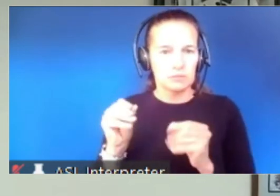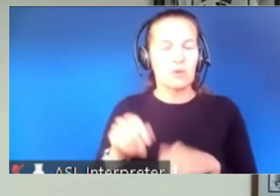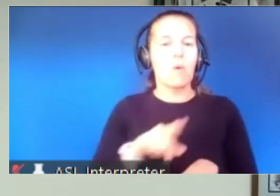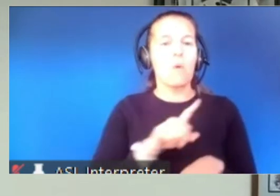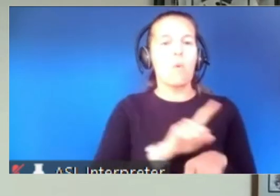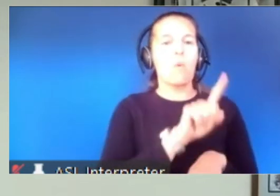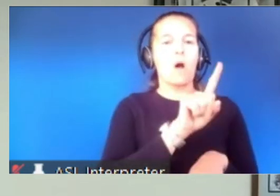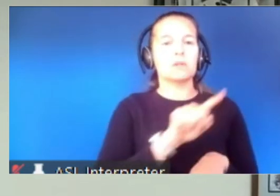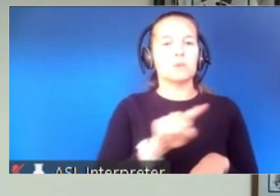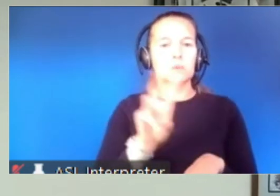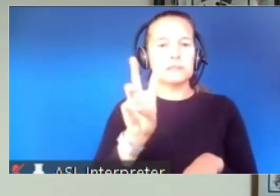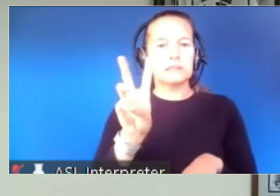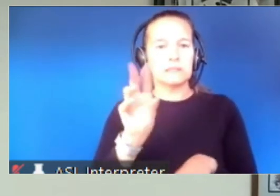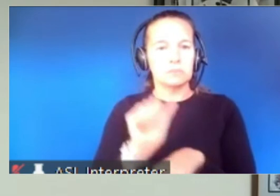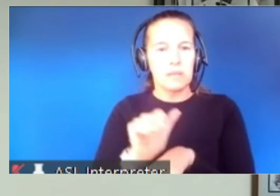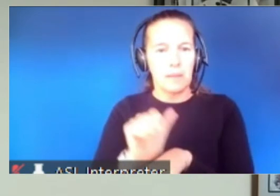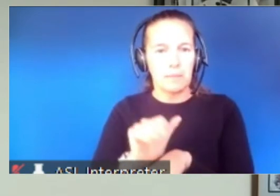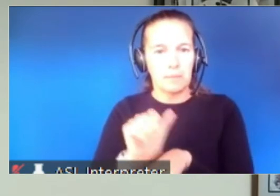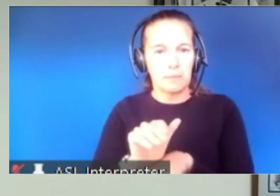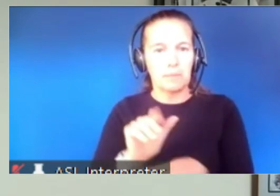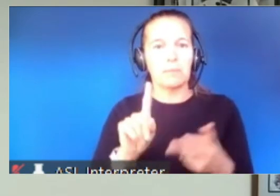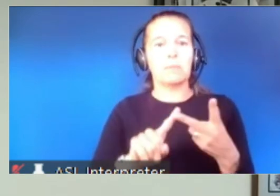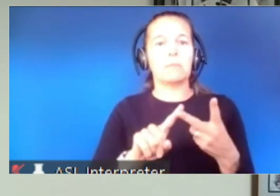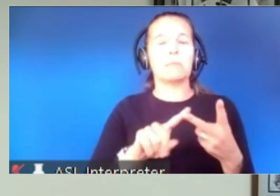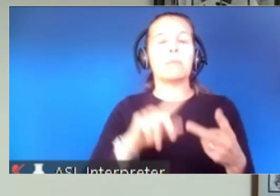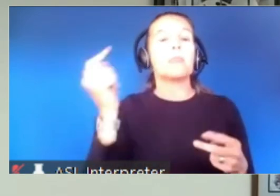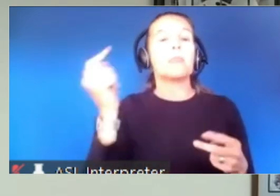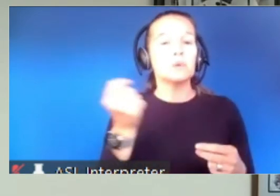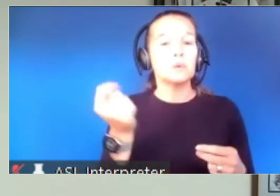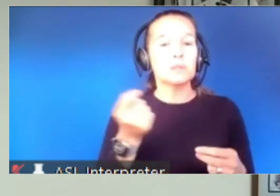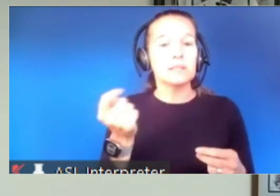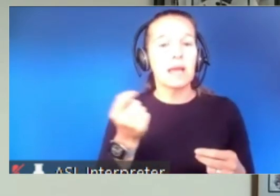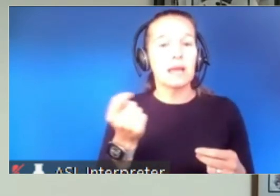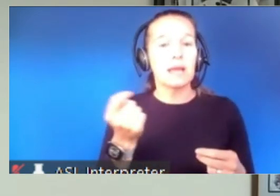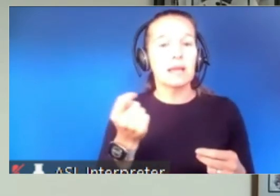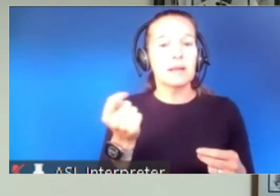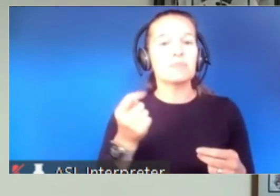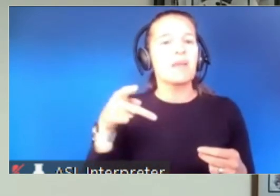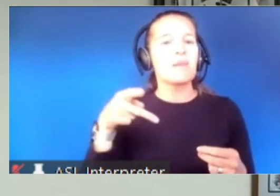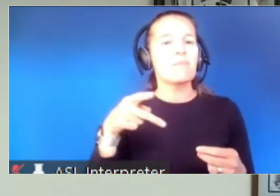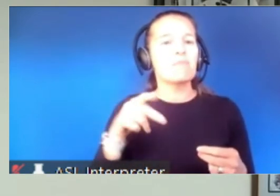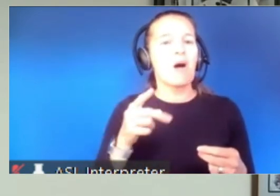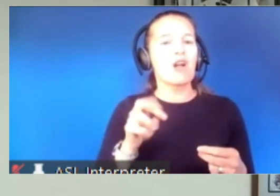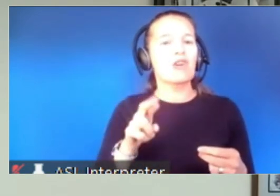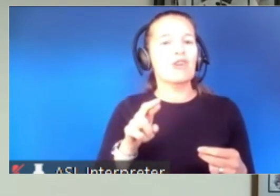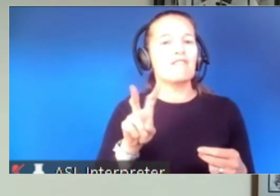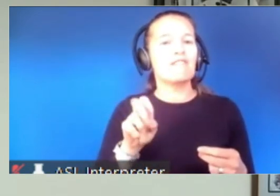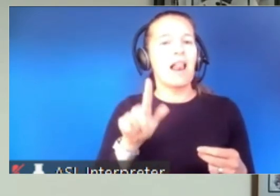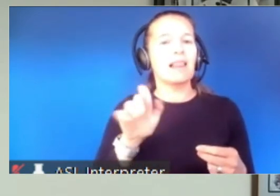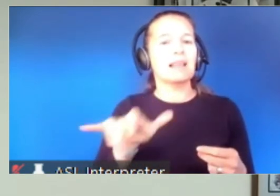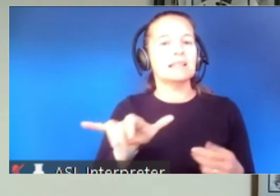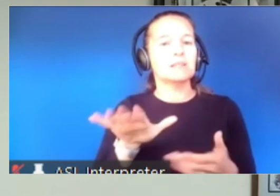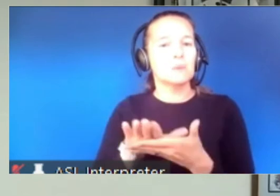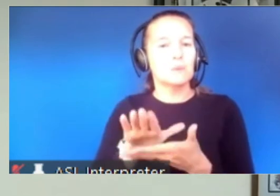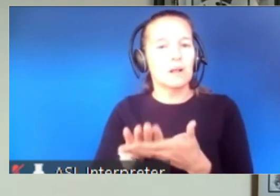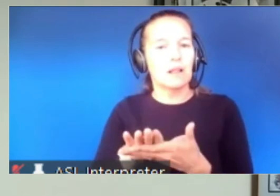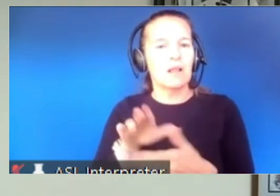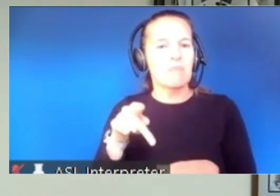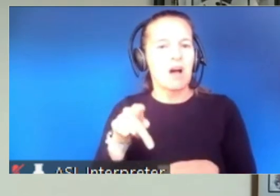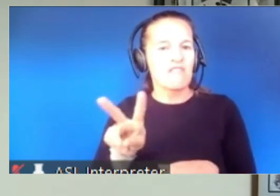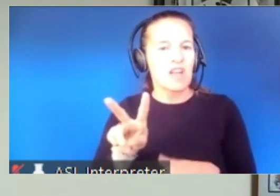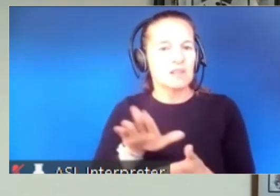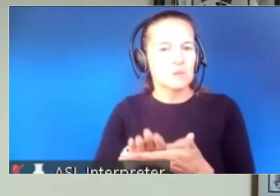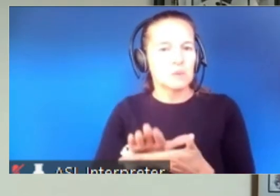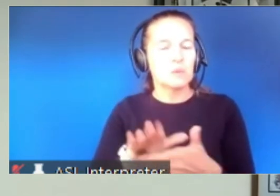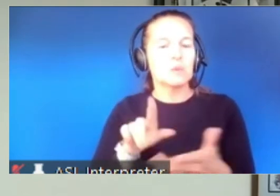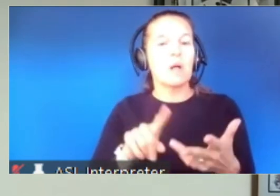6 p.m. Tuesday we're doing an event with the Potter Valley School. Wednesday with the Covalo